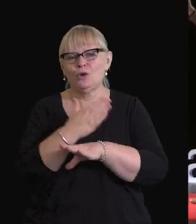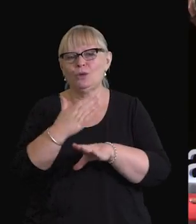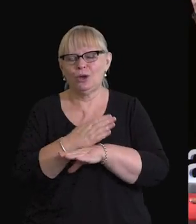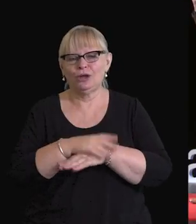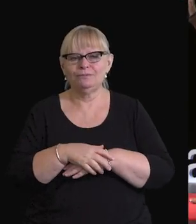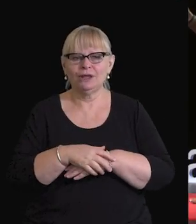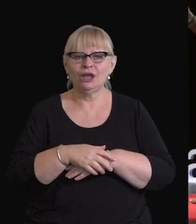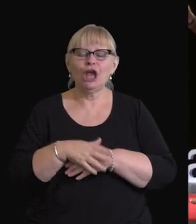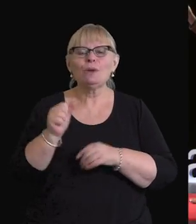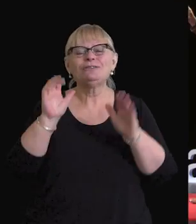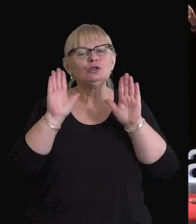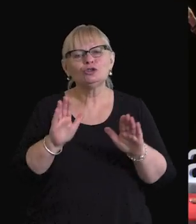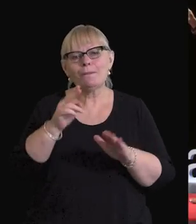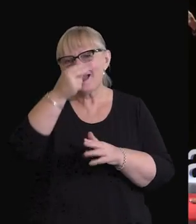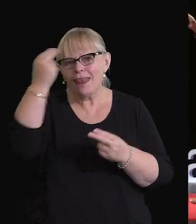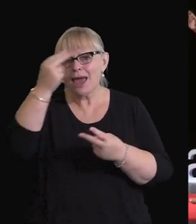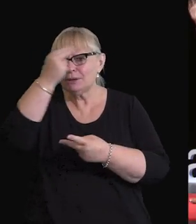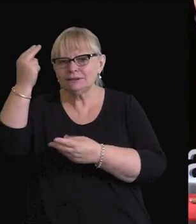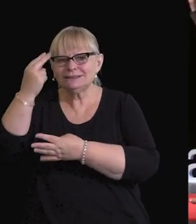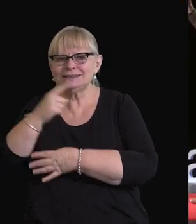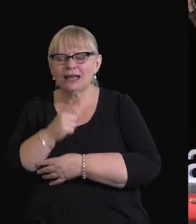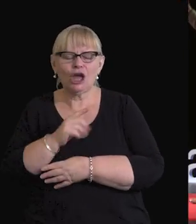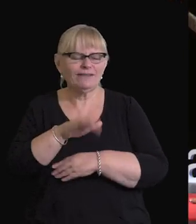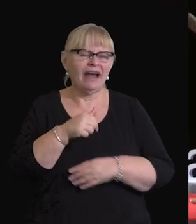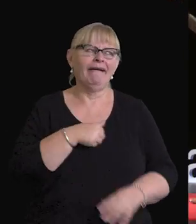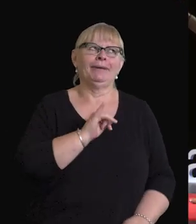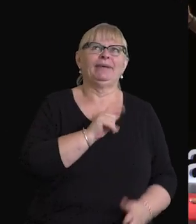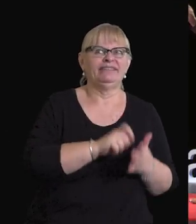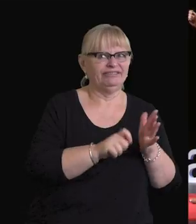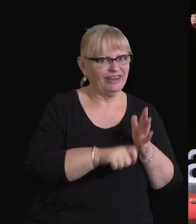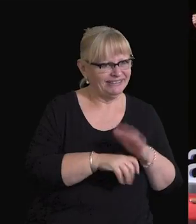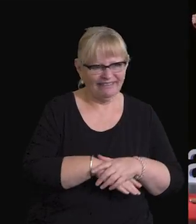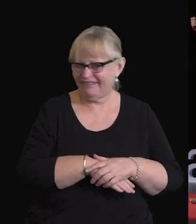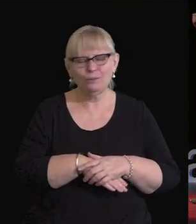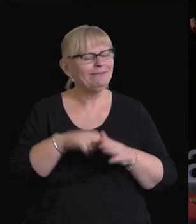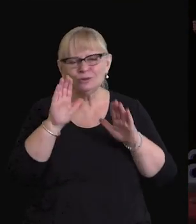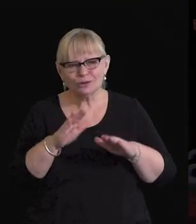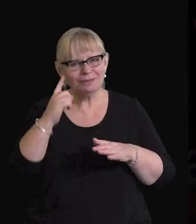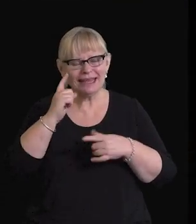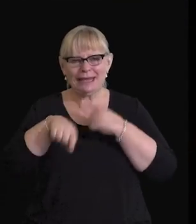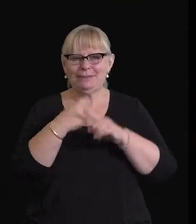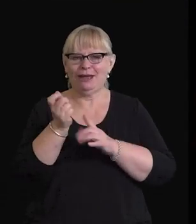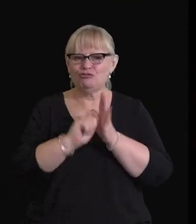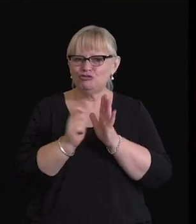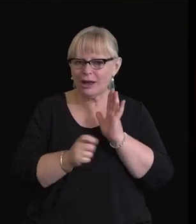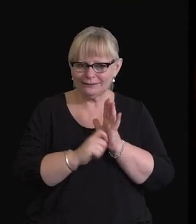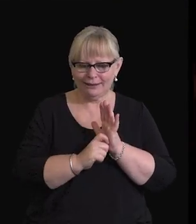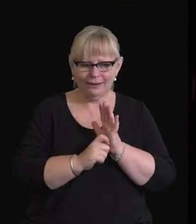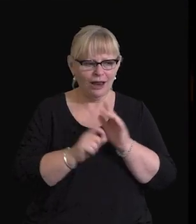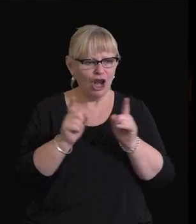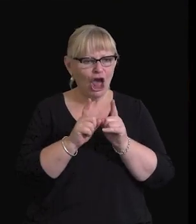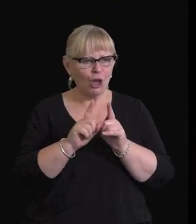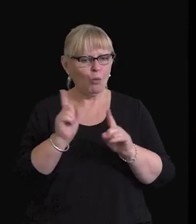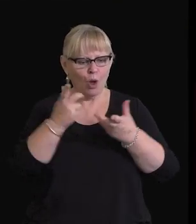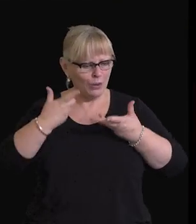We need to stop labelling ourselves with identities like, I'm a bad writer. We need to stop thinking about writing as something we are.